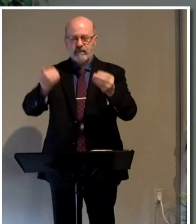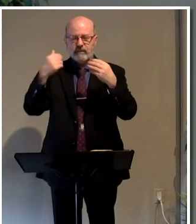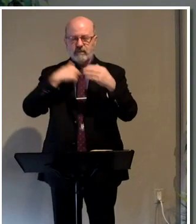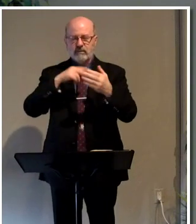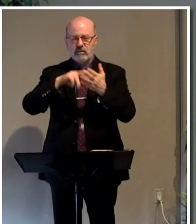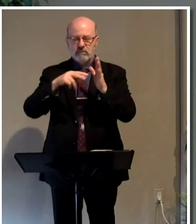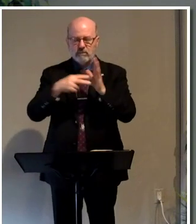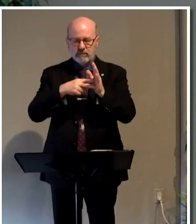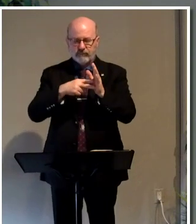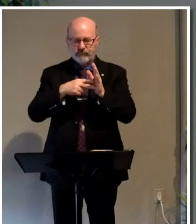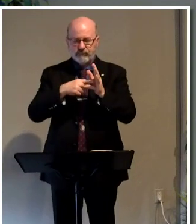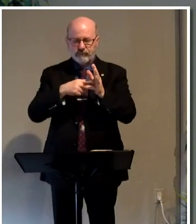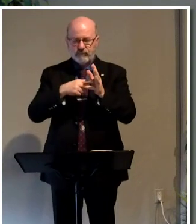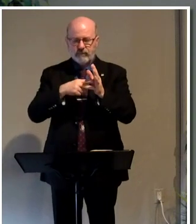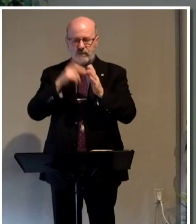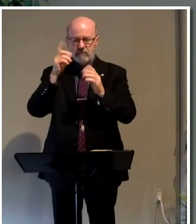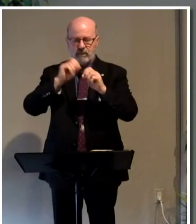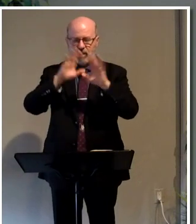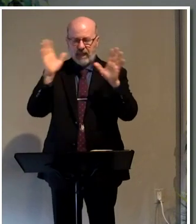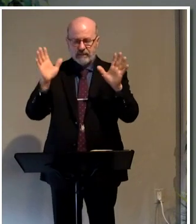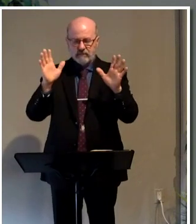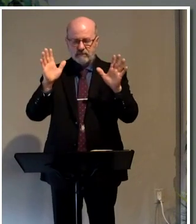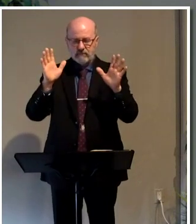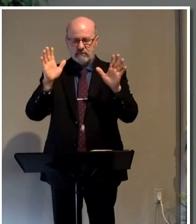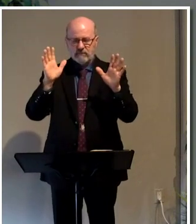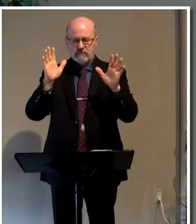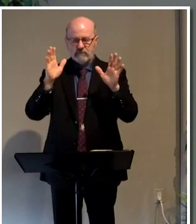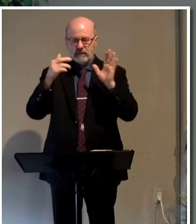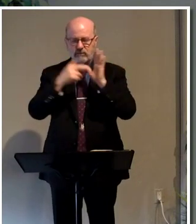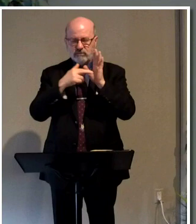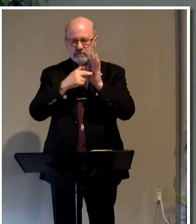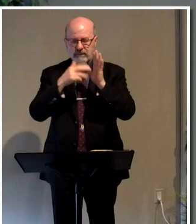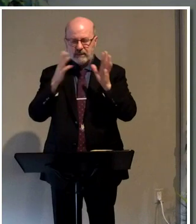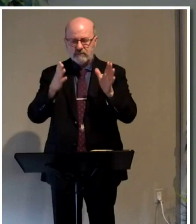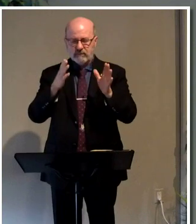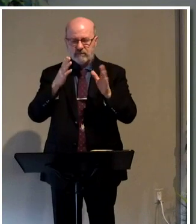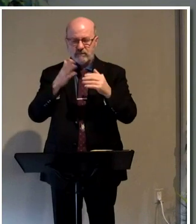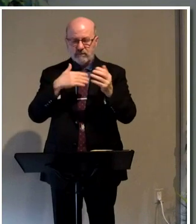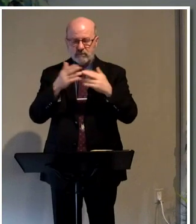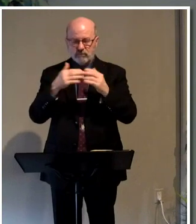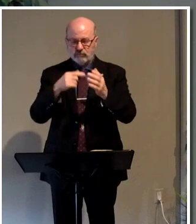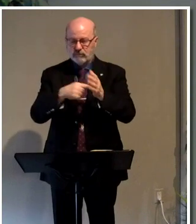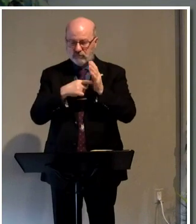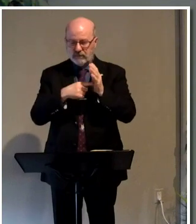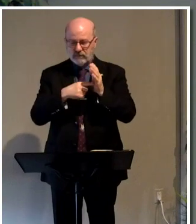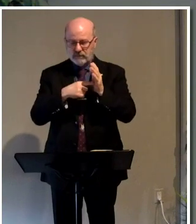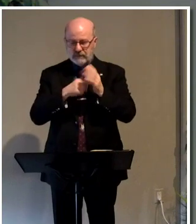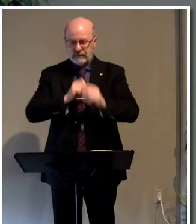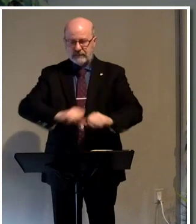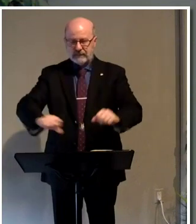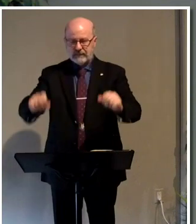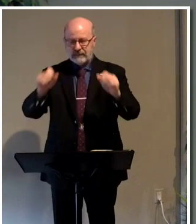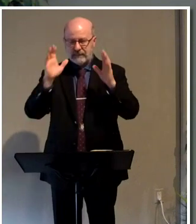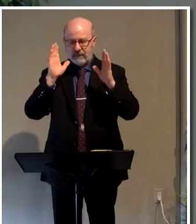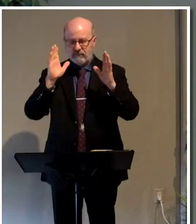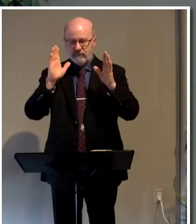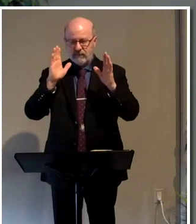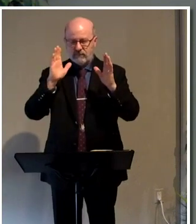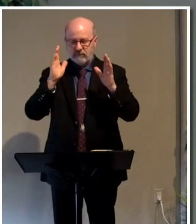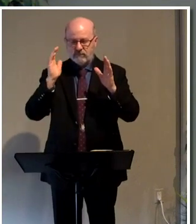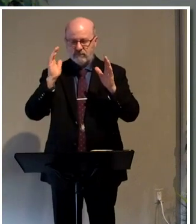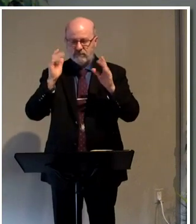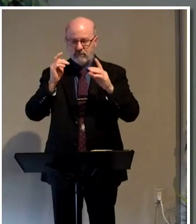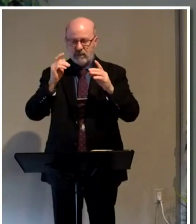purpose to be your light, to be your representatives. And although it requires sacrifice on our part,